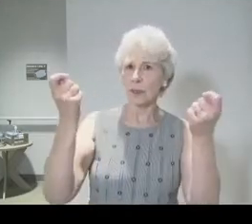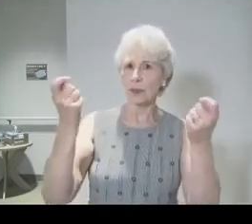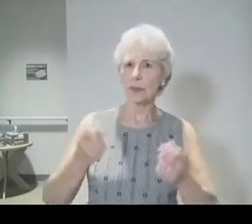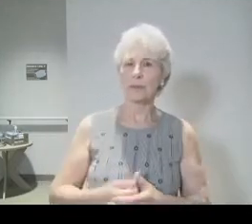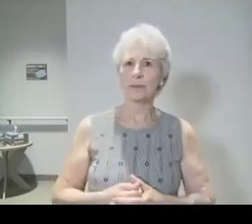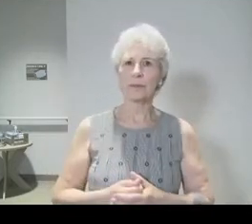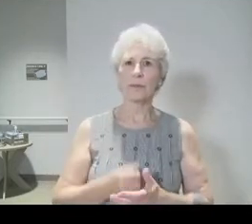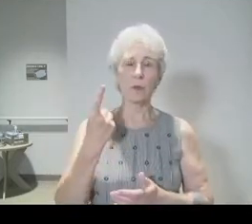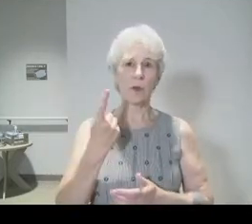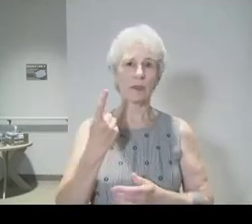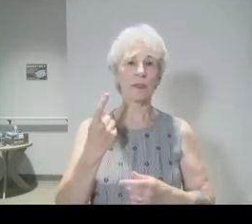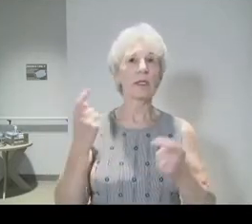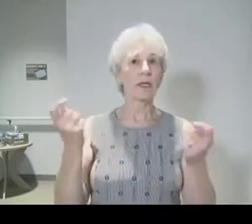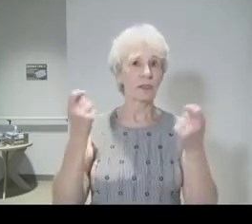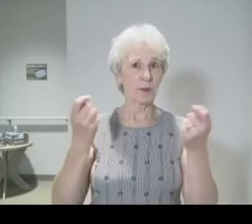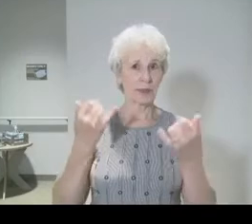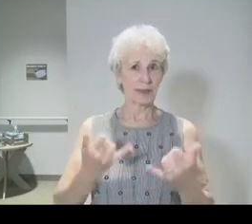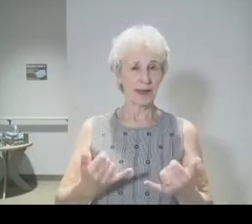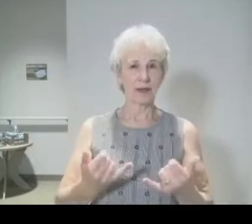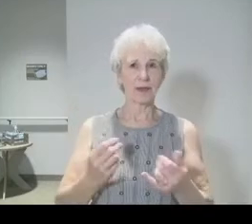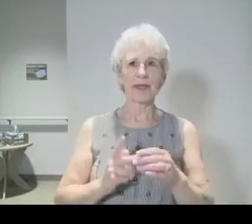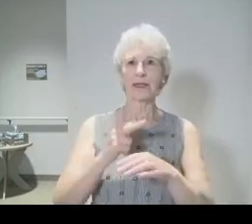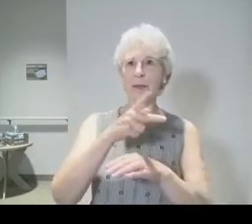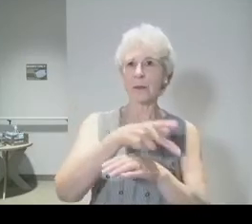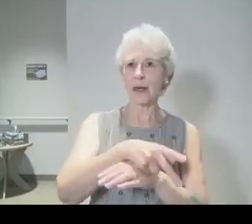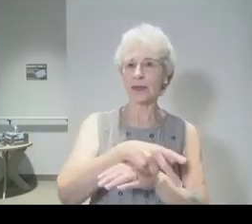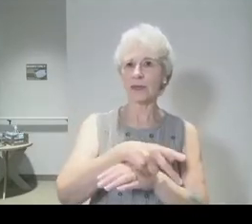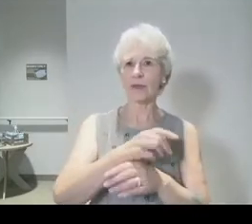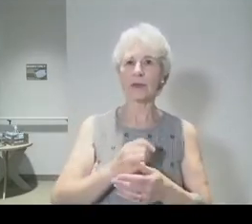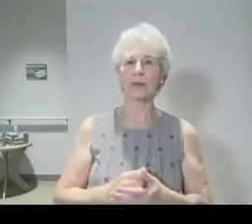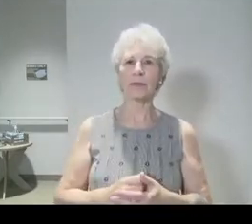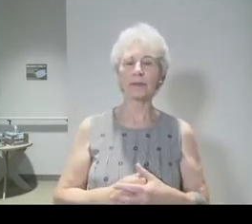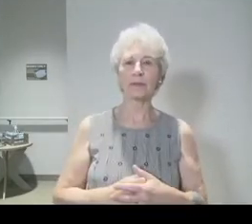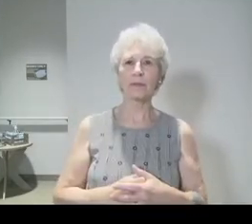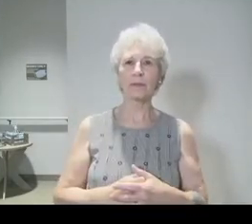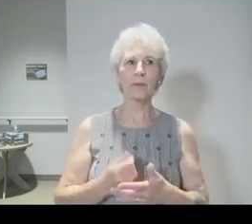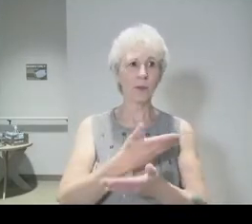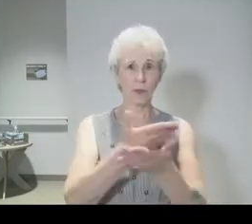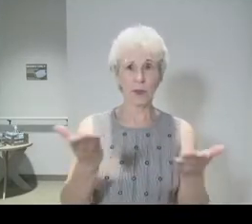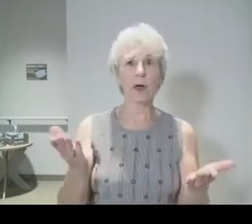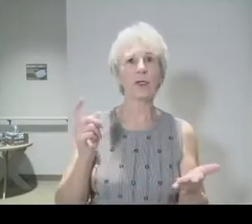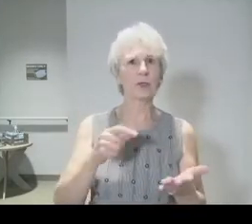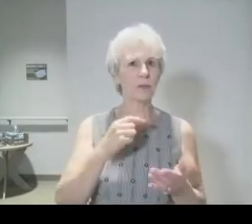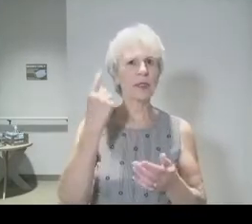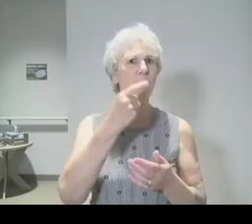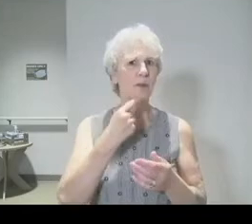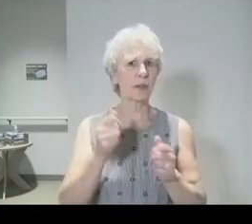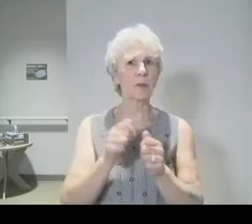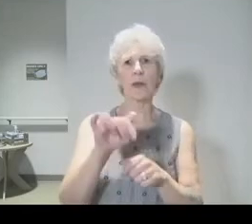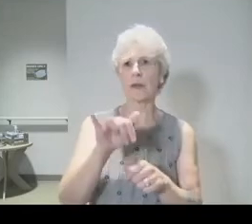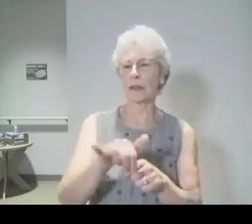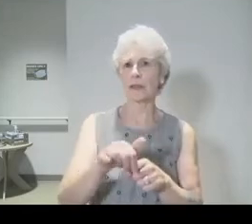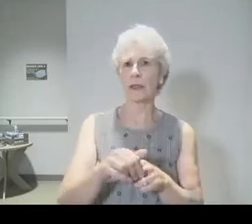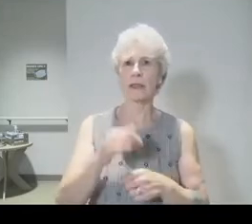And the one festival that is before us now is the Passover. And that is something that we all ought to be familiar with. And if you're not, let me